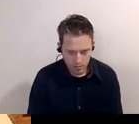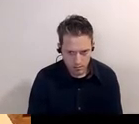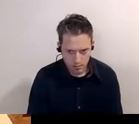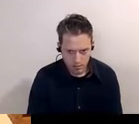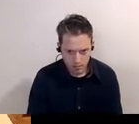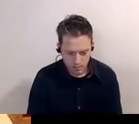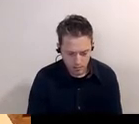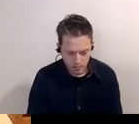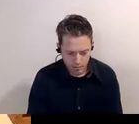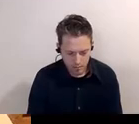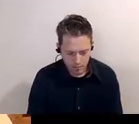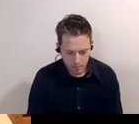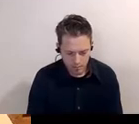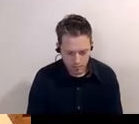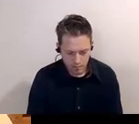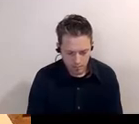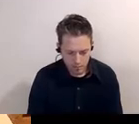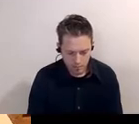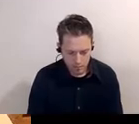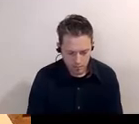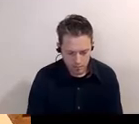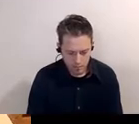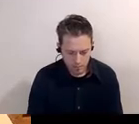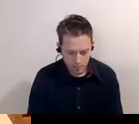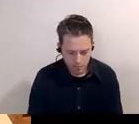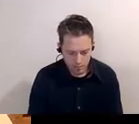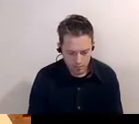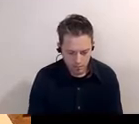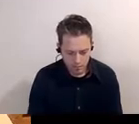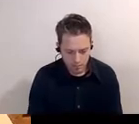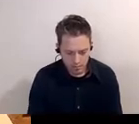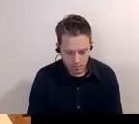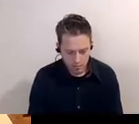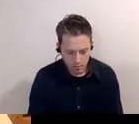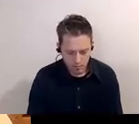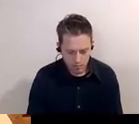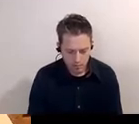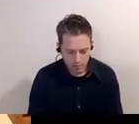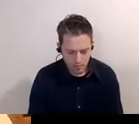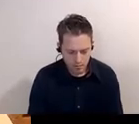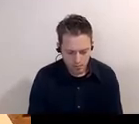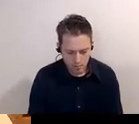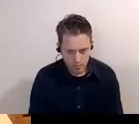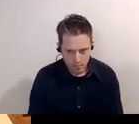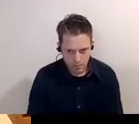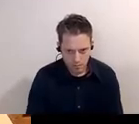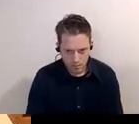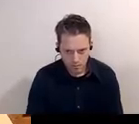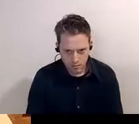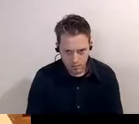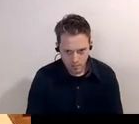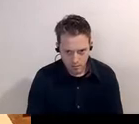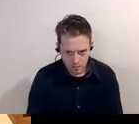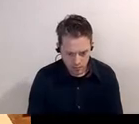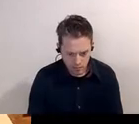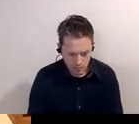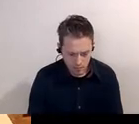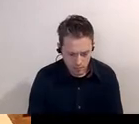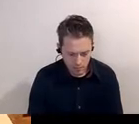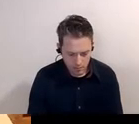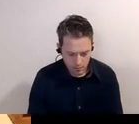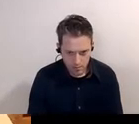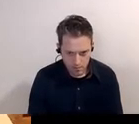were early members of the jewish community in durham and many of them moved to cleveland holloway uh behind